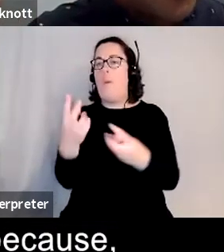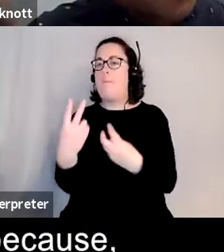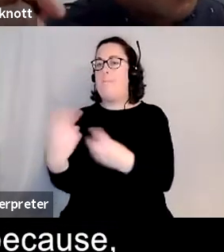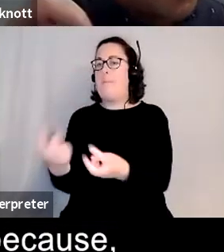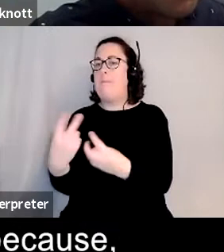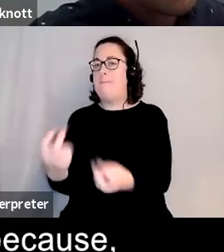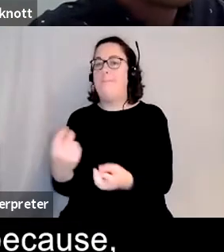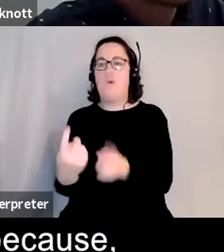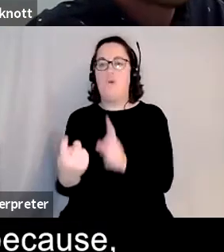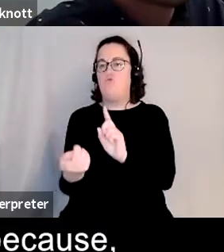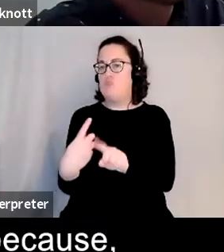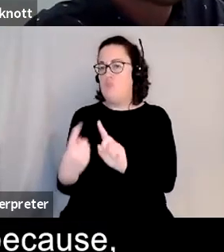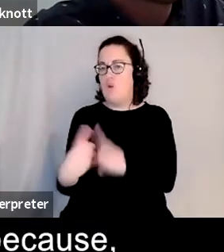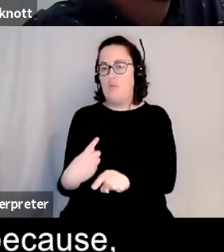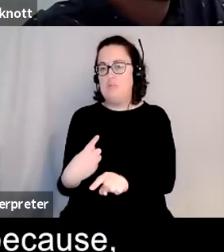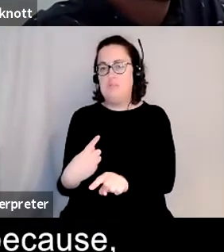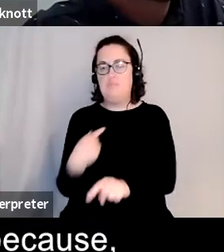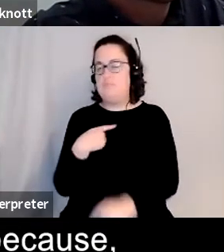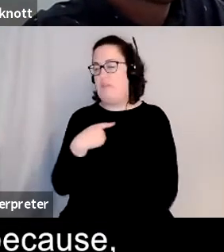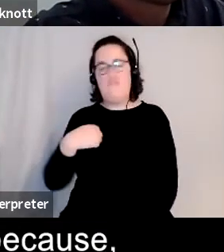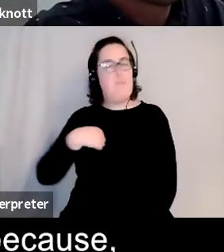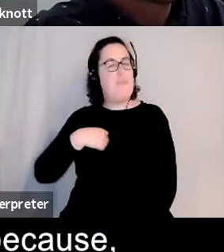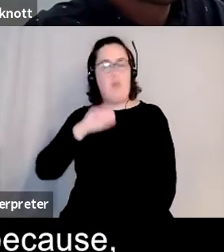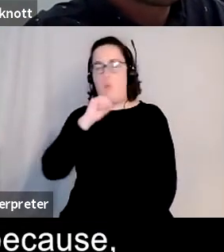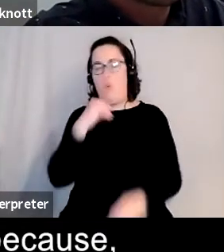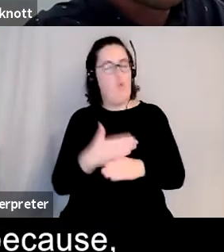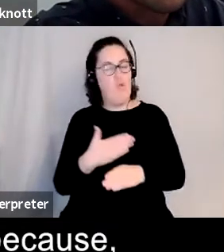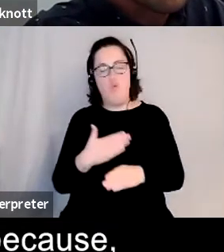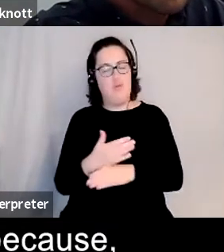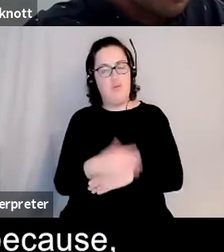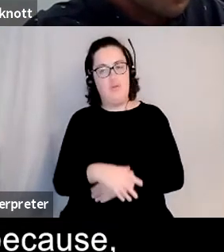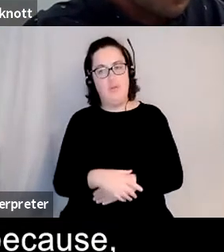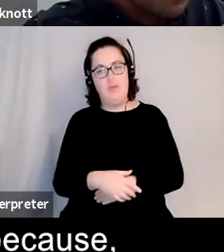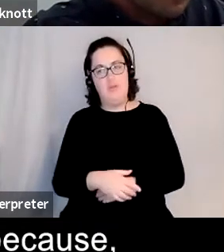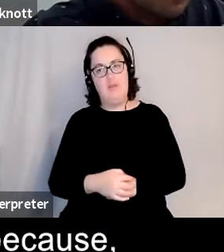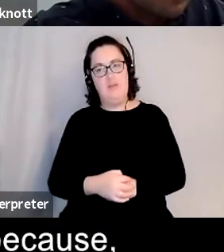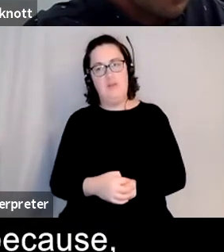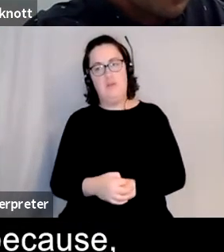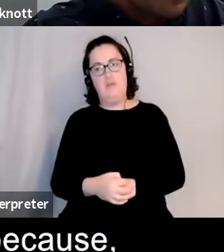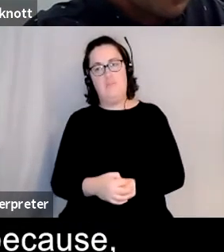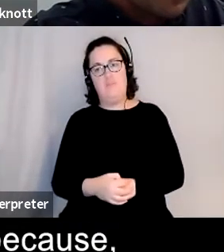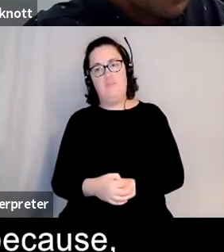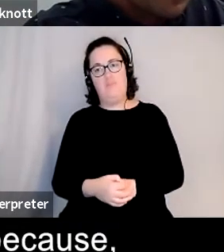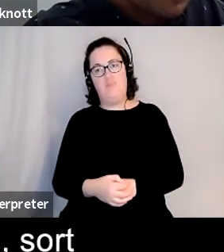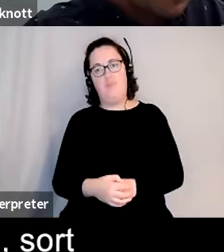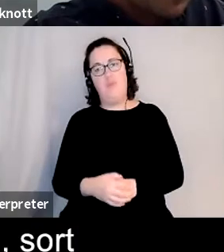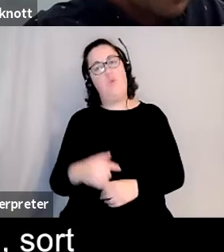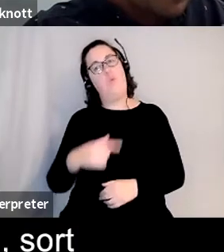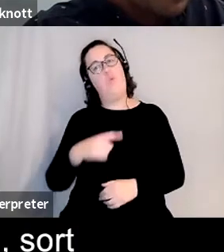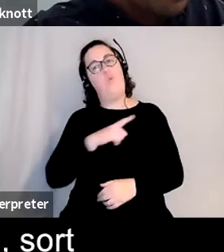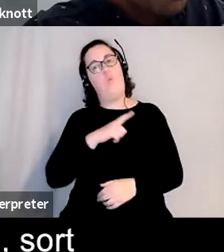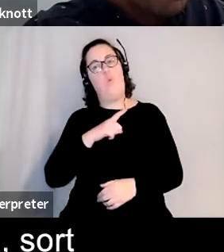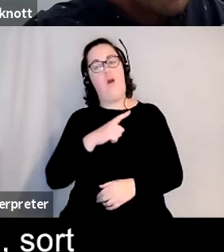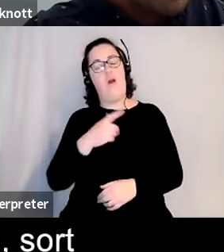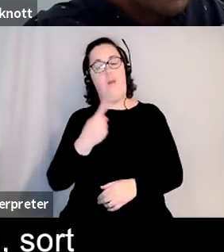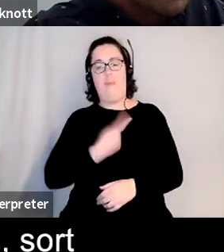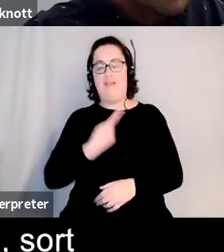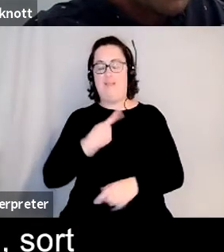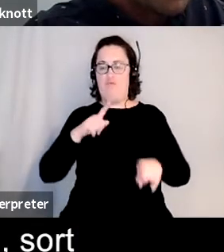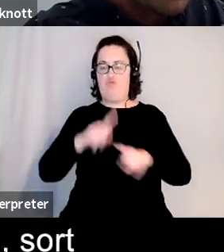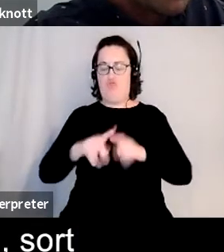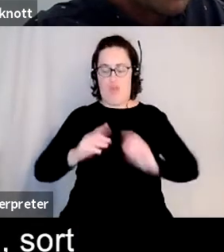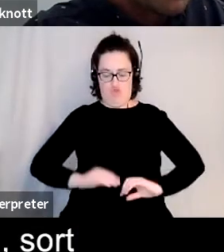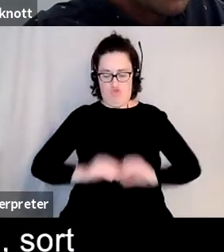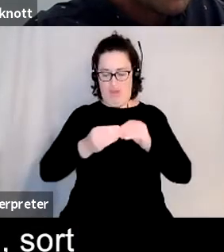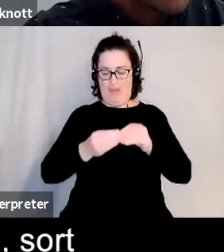or respond or how i can communicate because quite often i try to wait make work that i don't understand anyway that's a sort of